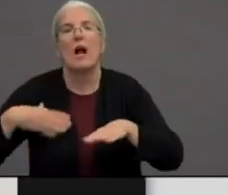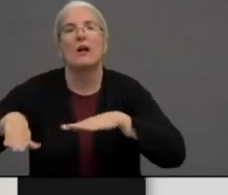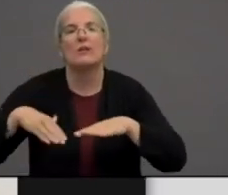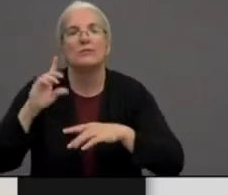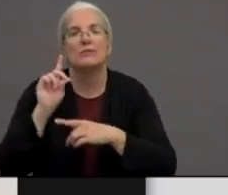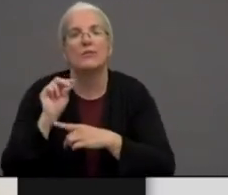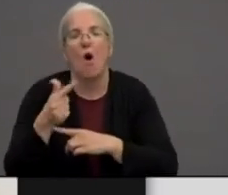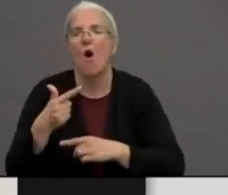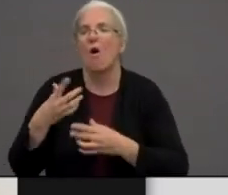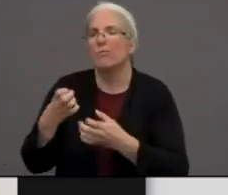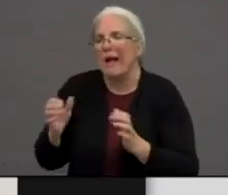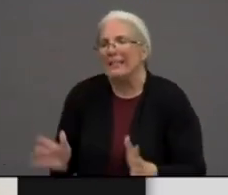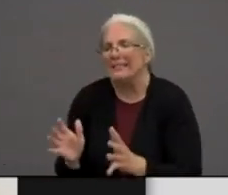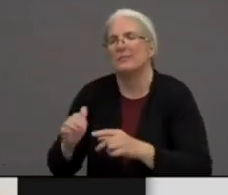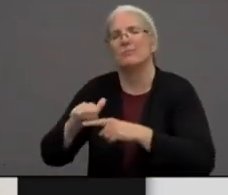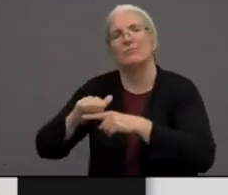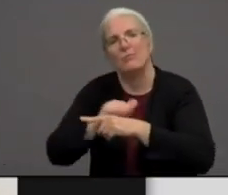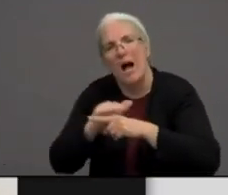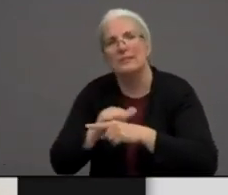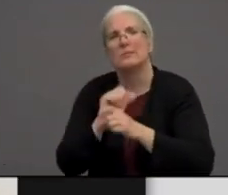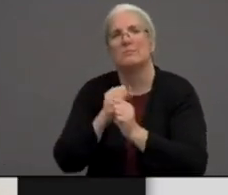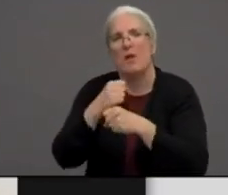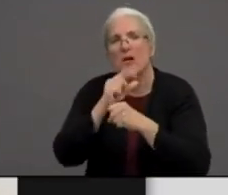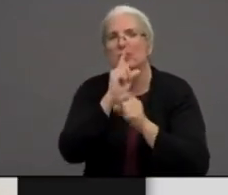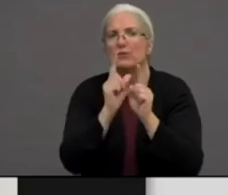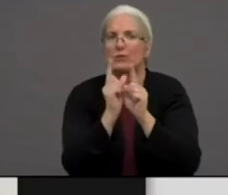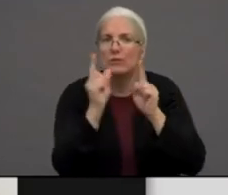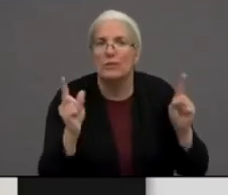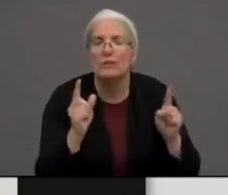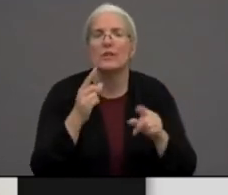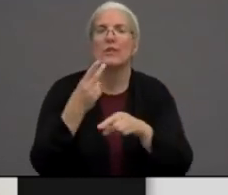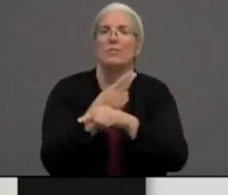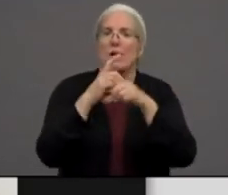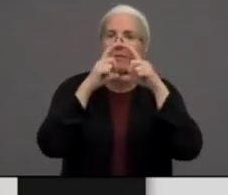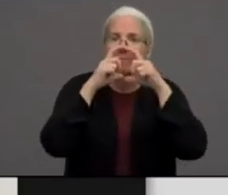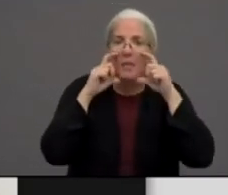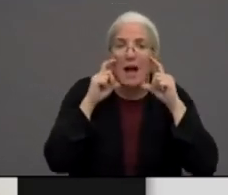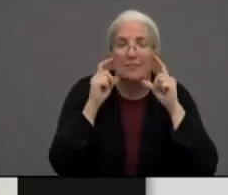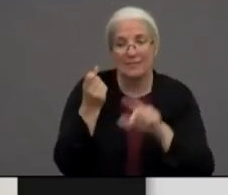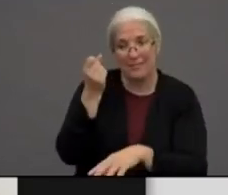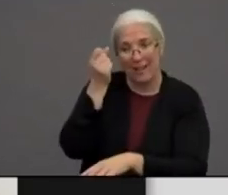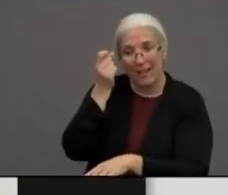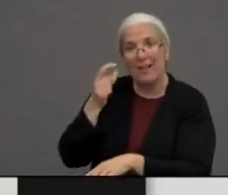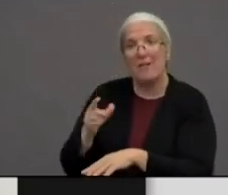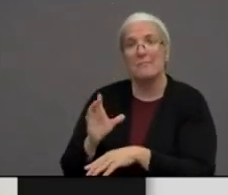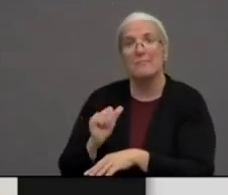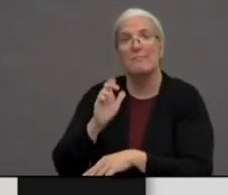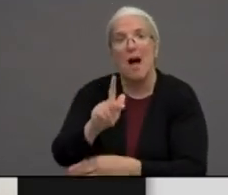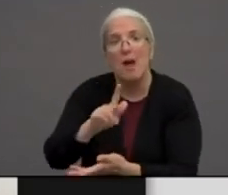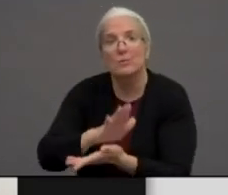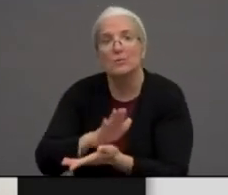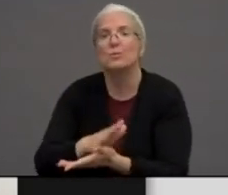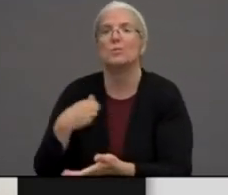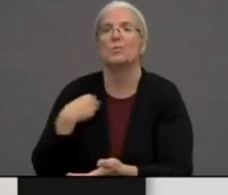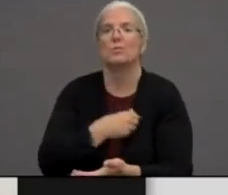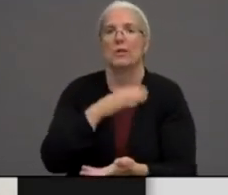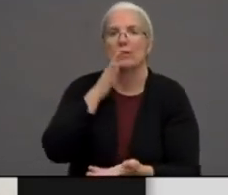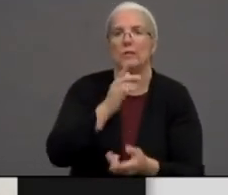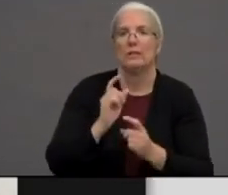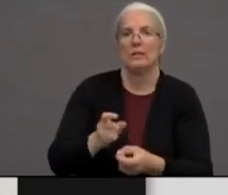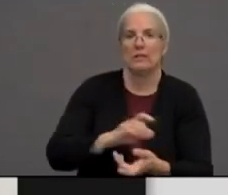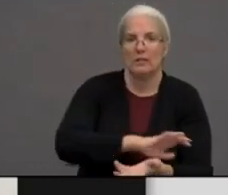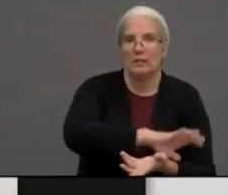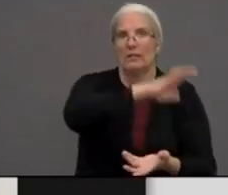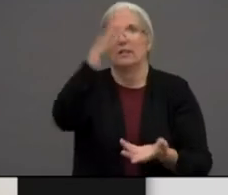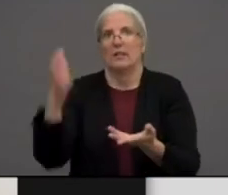to wear their face covering. When they go into school, I want, I'm going to give them a short supply of like sanitizer wipes so that